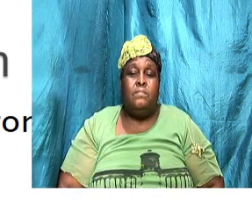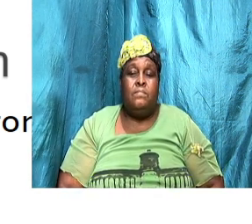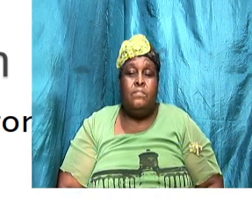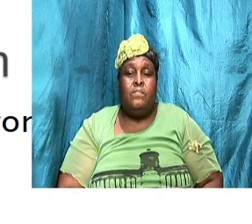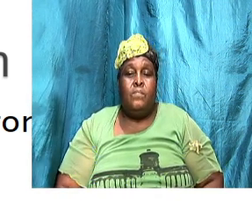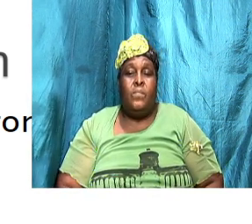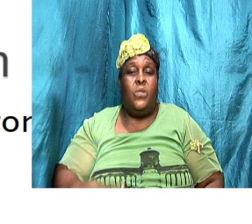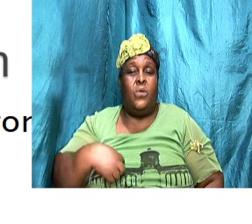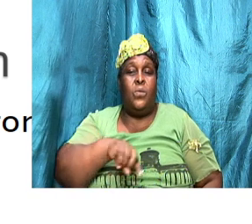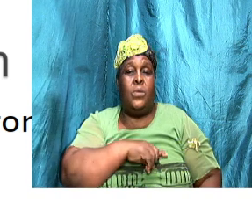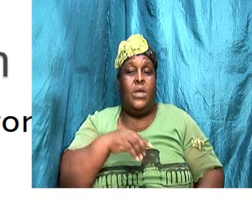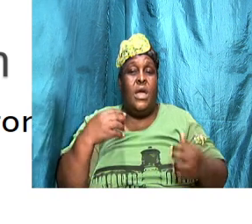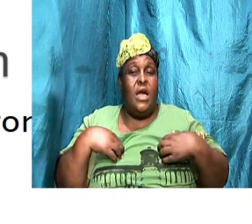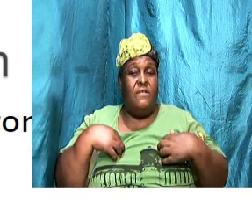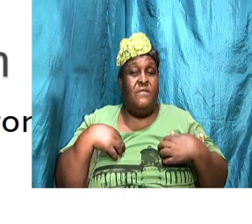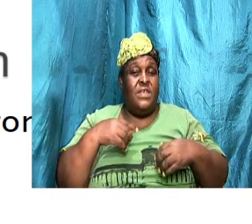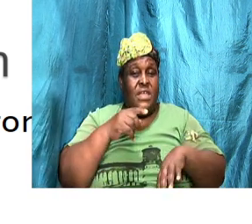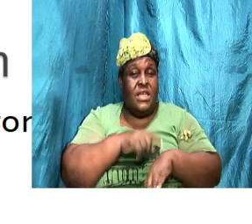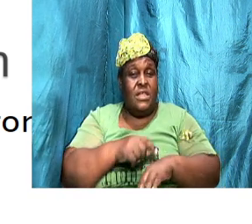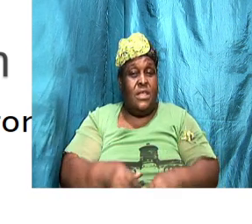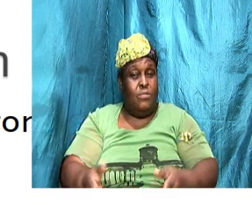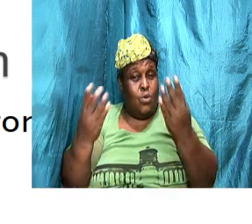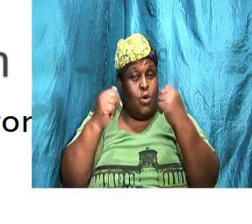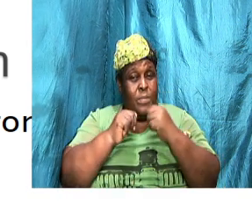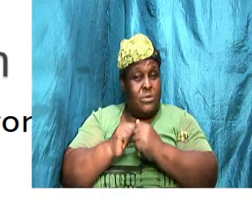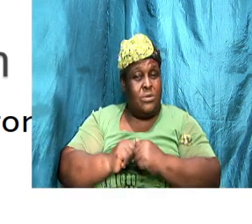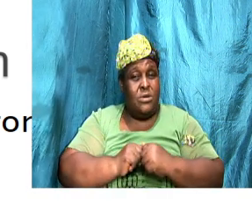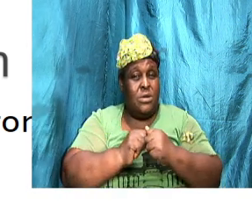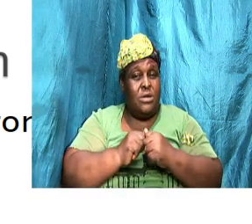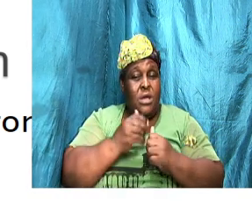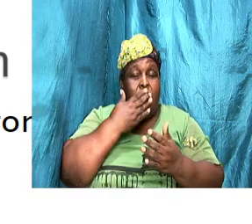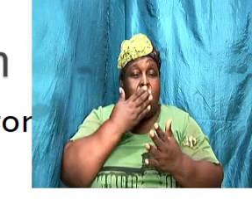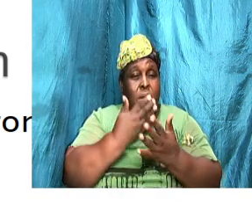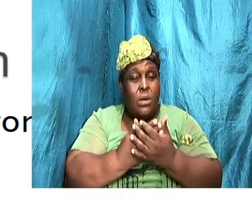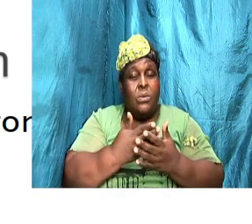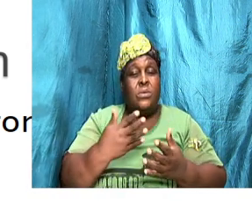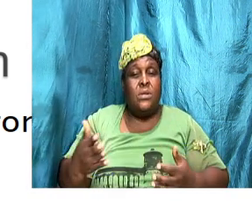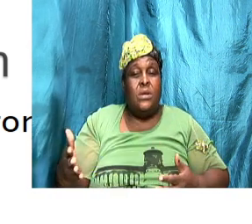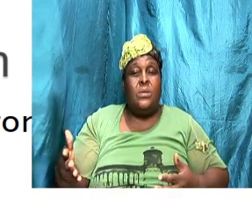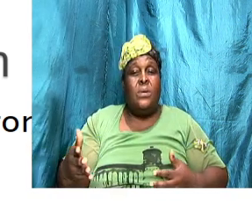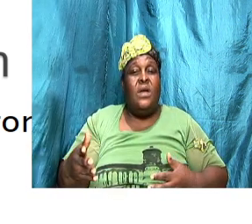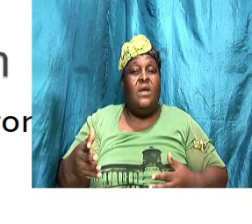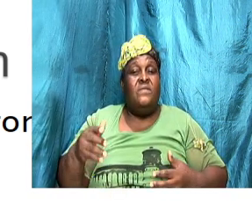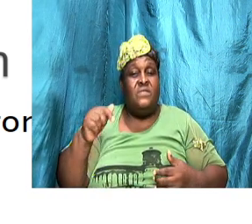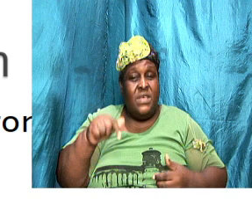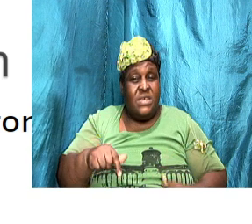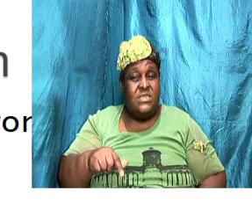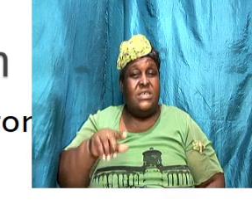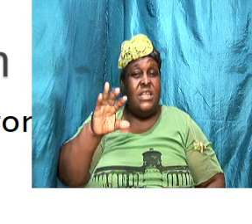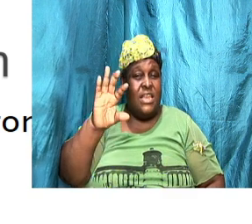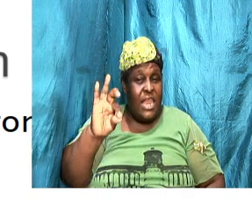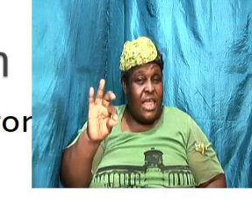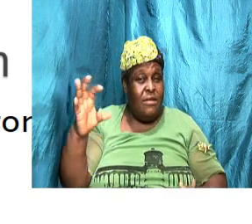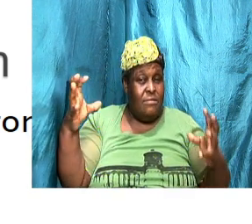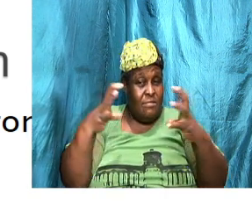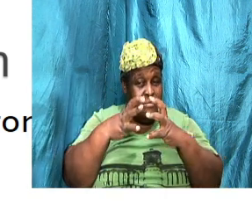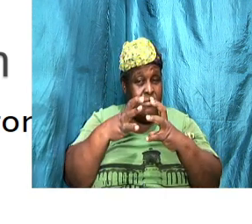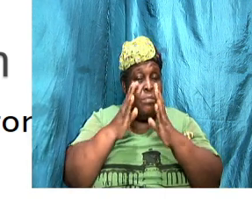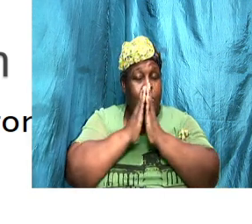we have a time of coming together and it's a good thing that we have this little nine o'clock prayer meeting